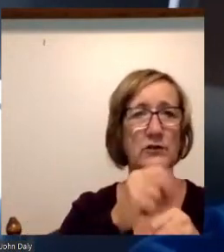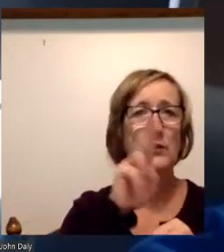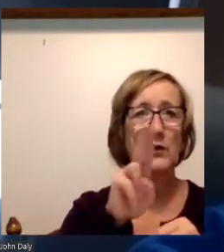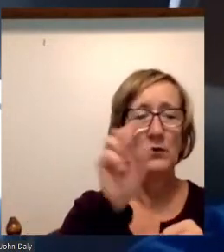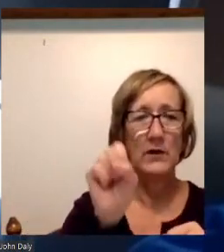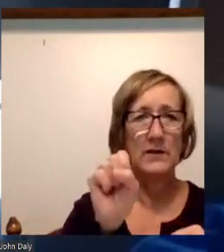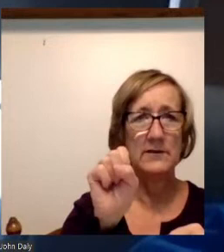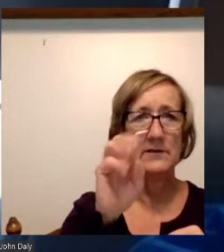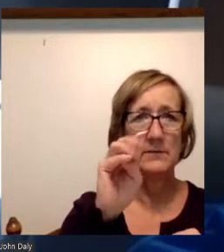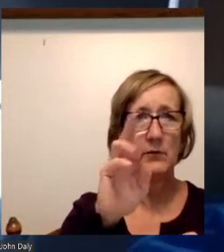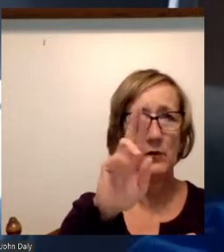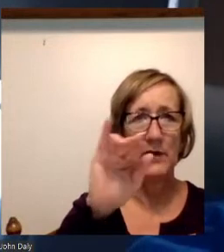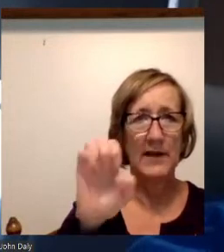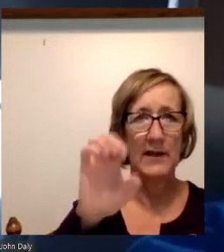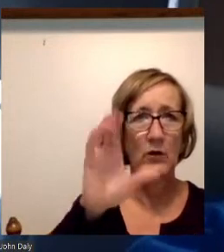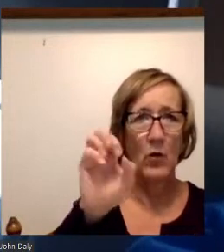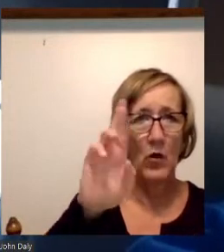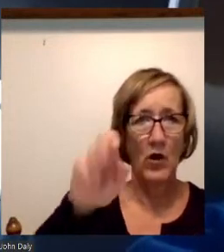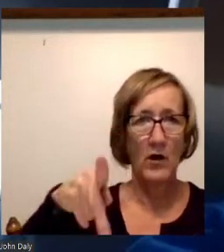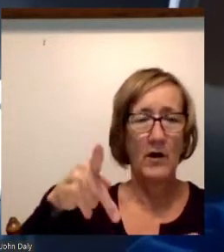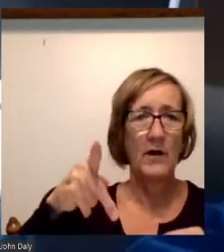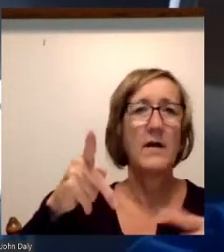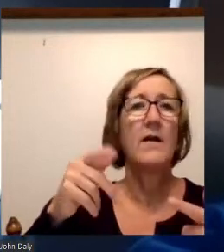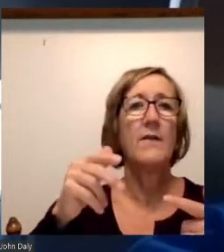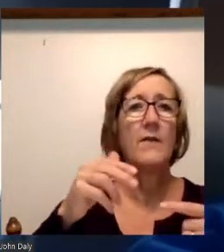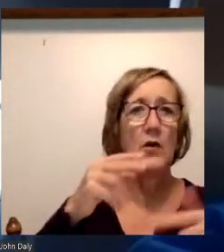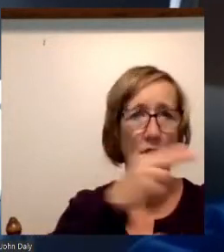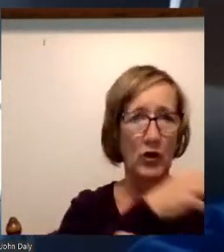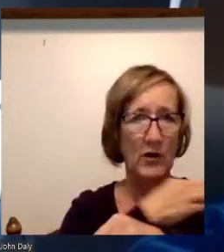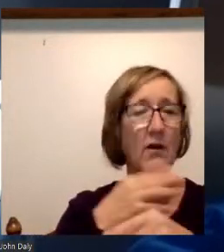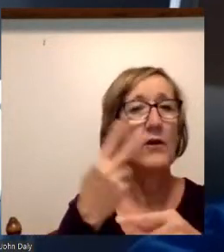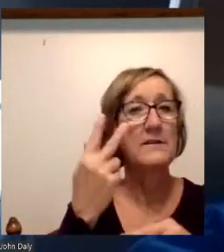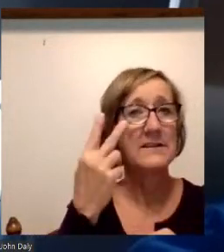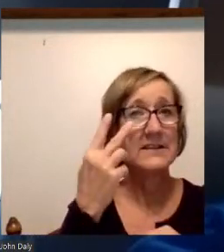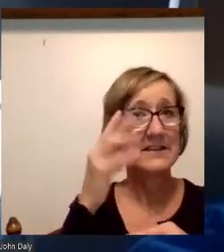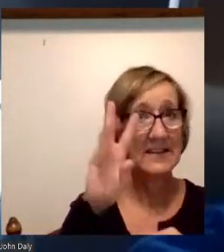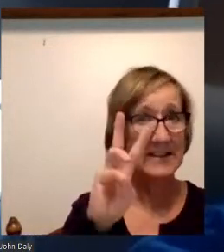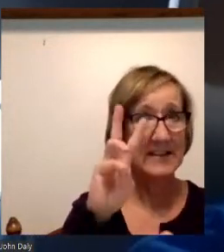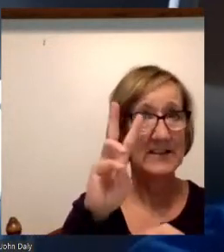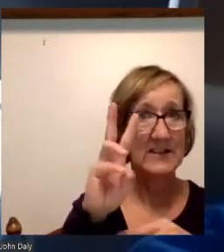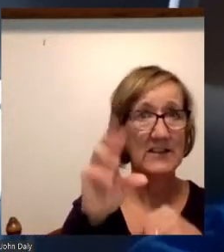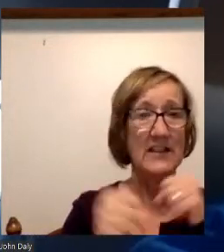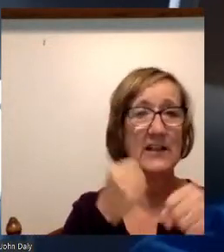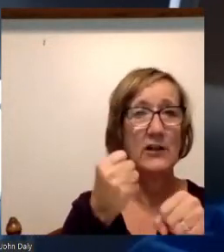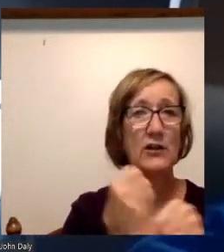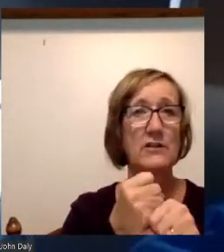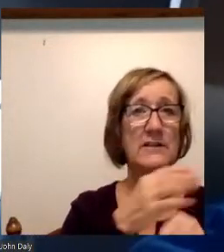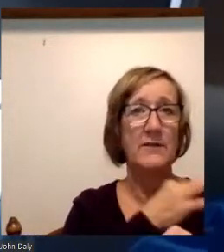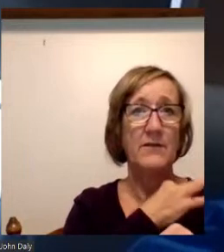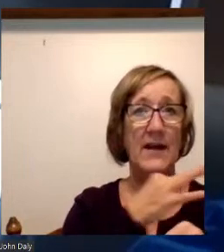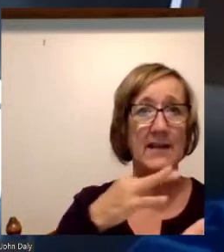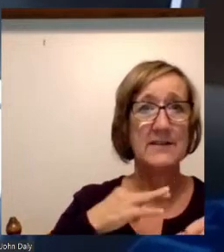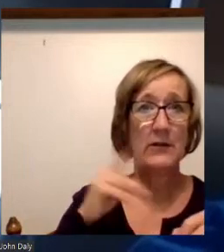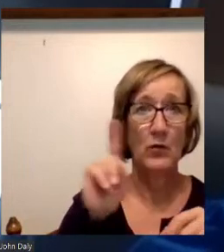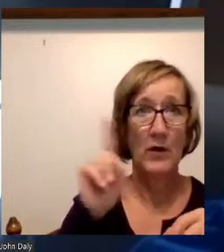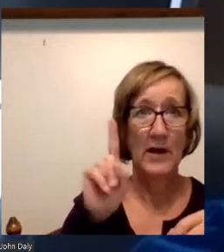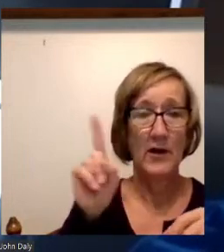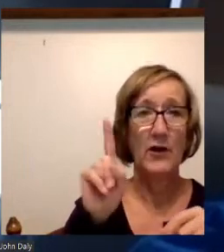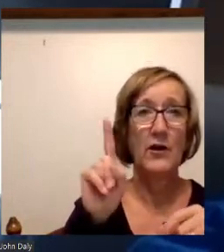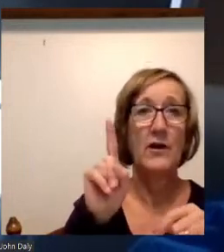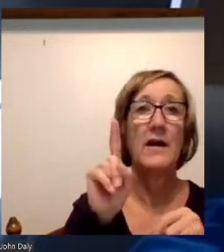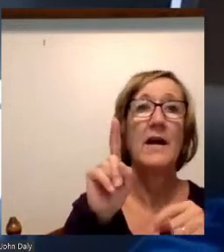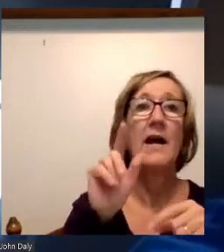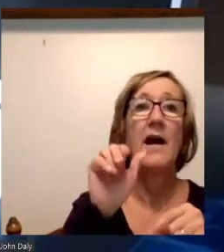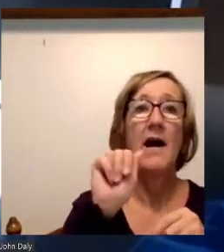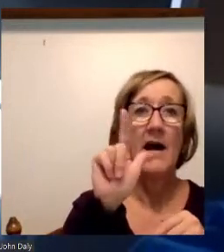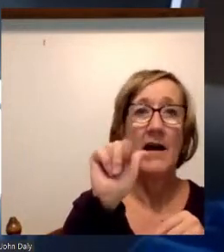retired as a lieutenant colonel. I then spent six years at the faculty of the University of Alaska Fairbanks. And from there, I